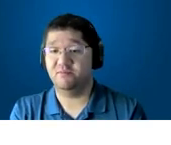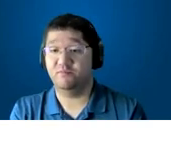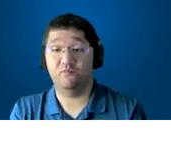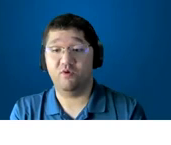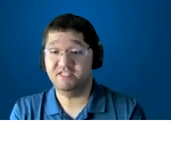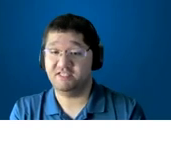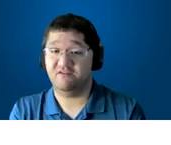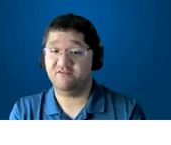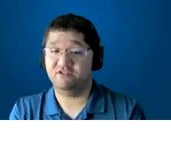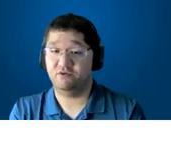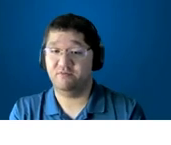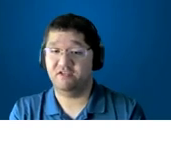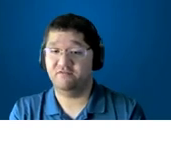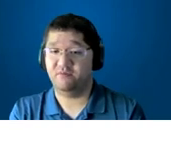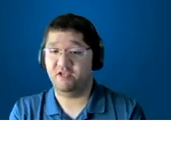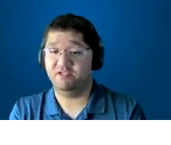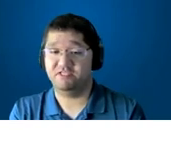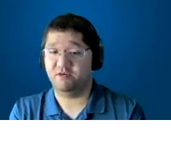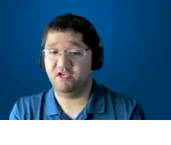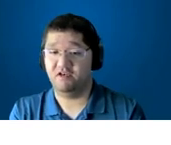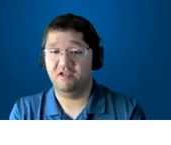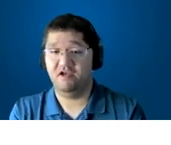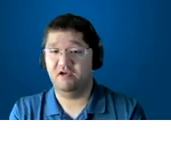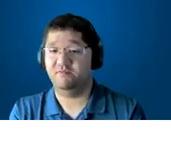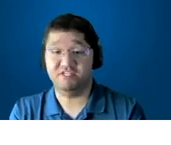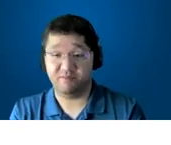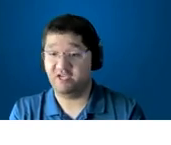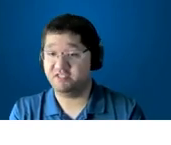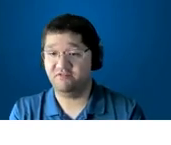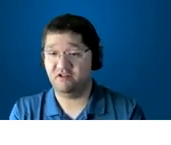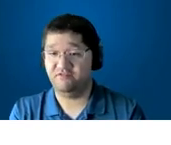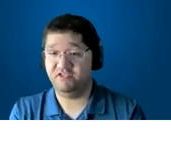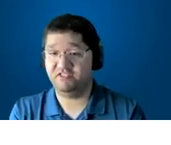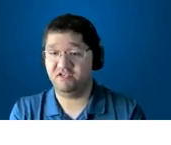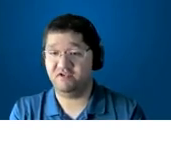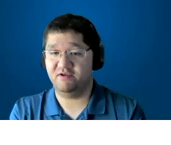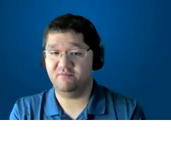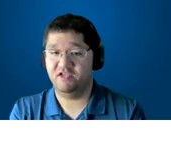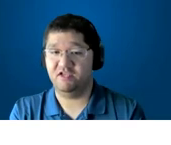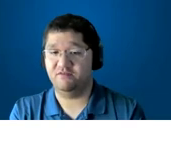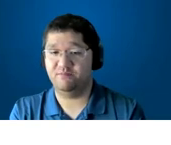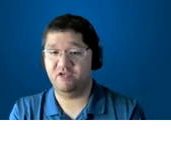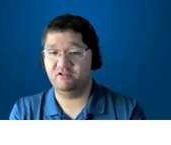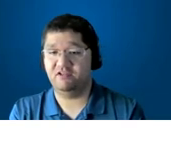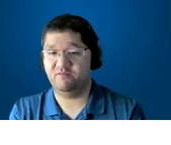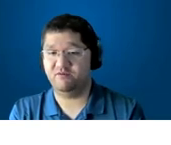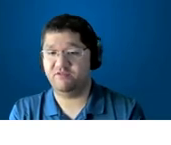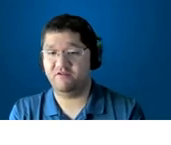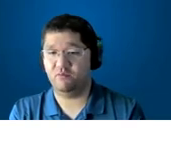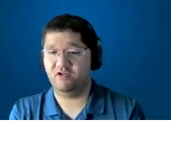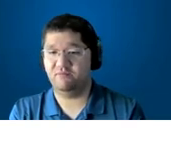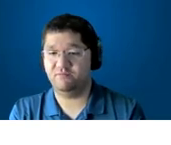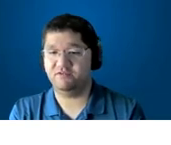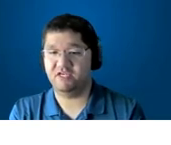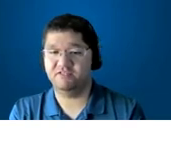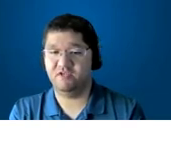some white staff joined me for my person-centered plan um this is a picture of all of us i am in the middle and with